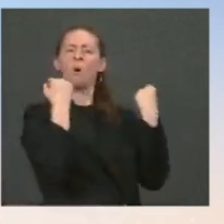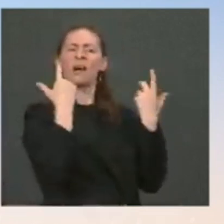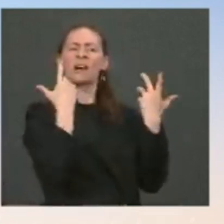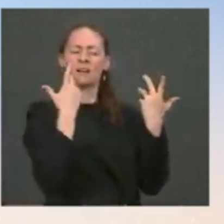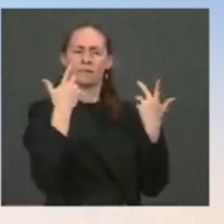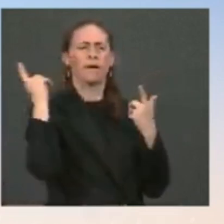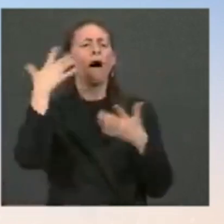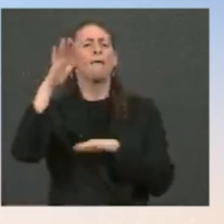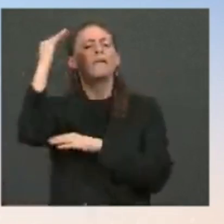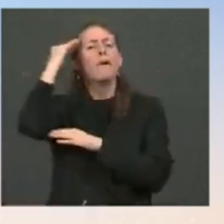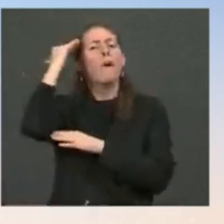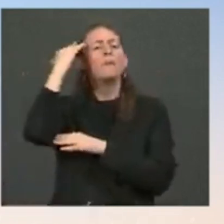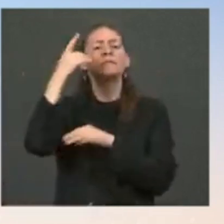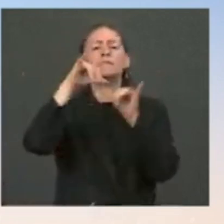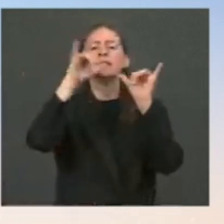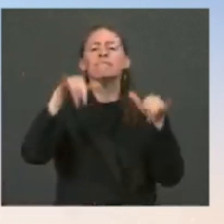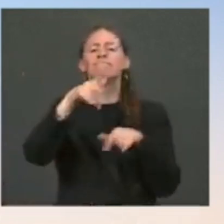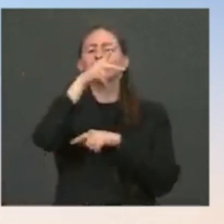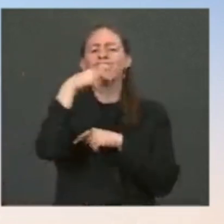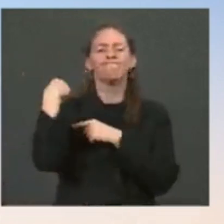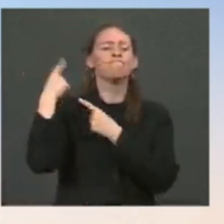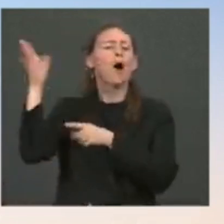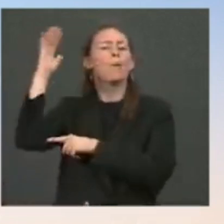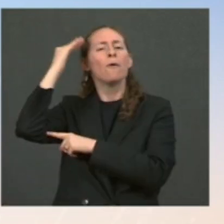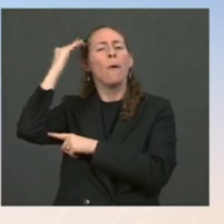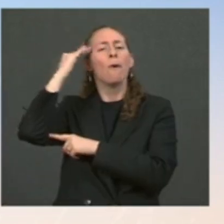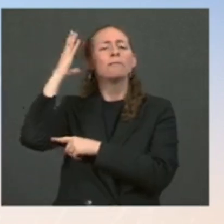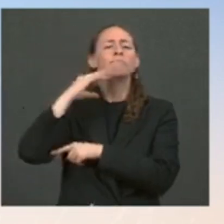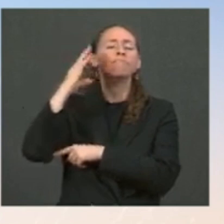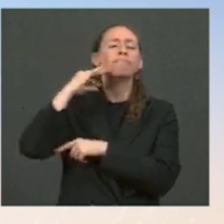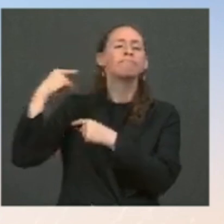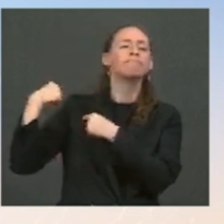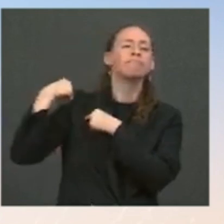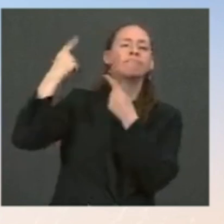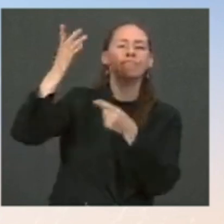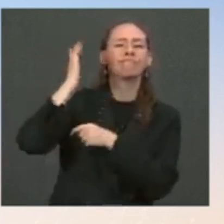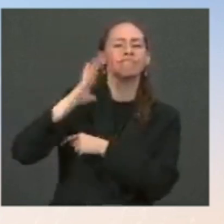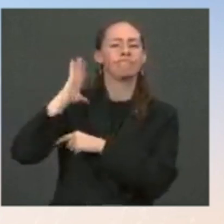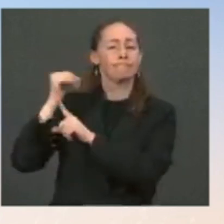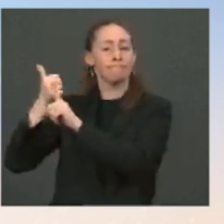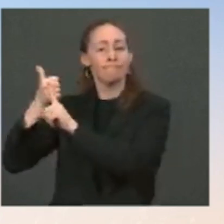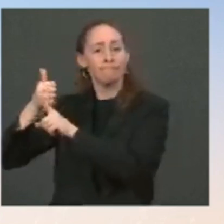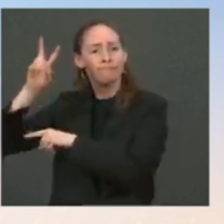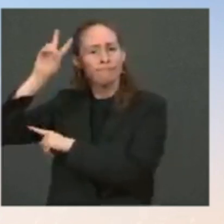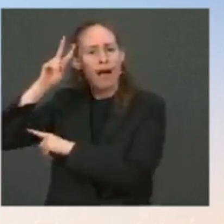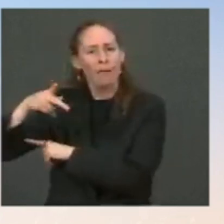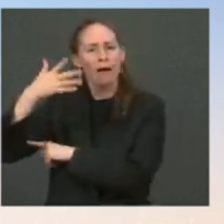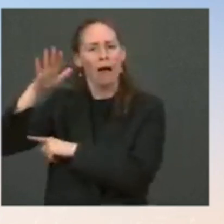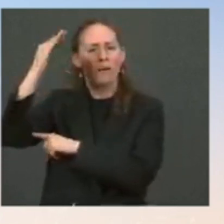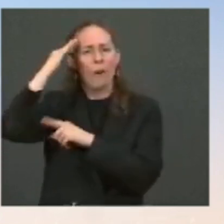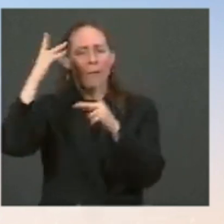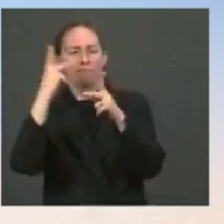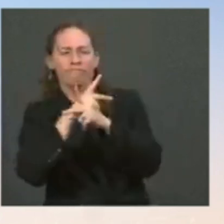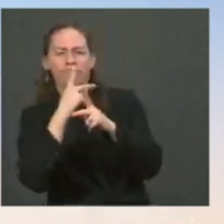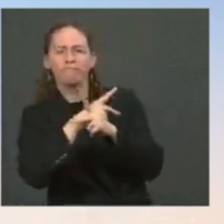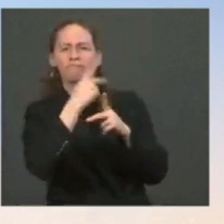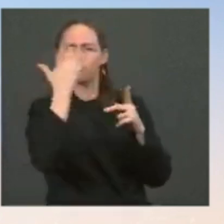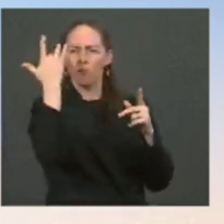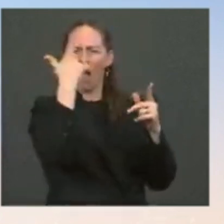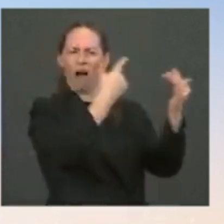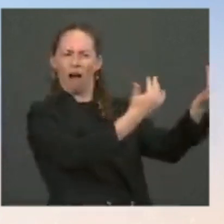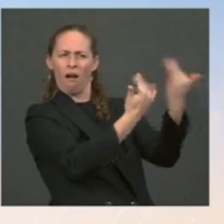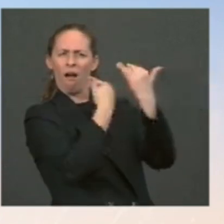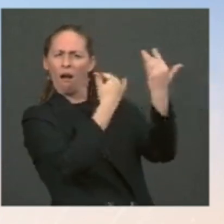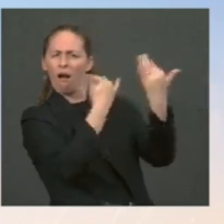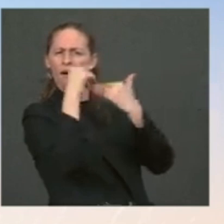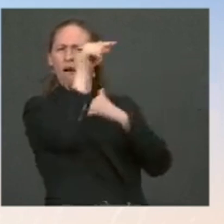whether it was the work he did to address root causes as vice president, his efforts when he was in the Senate to support comprehensive immigration